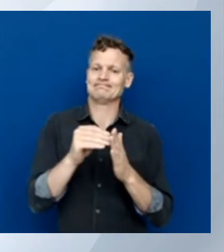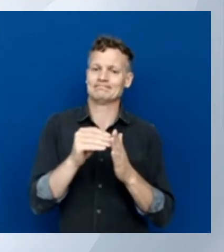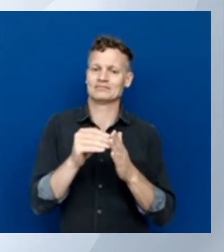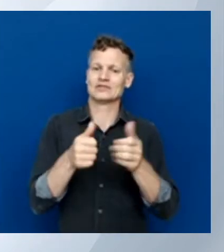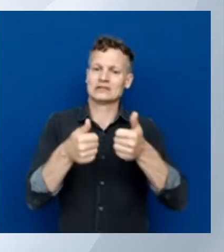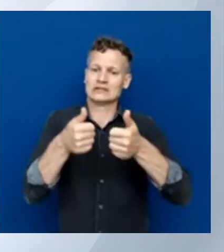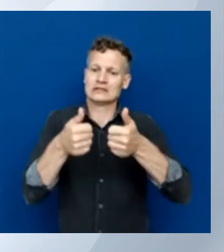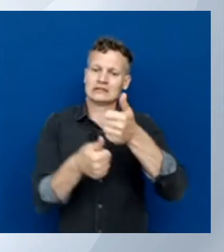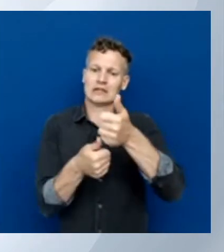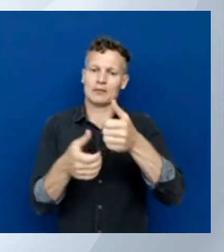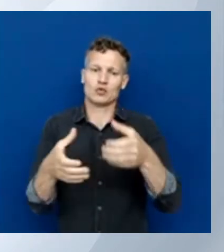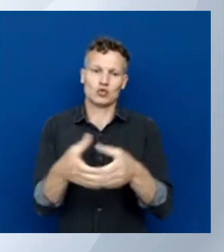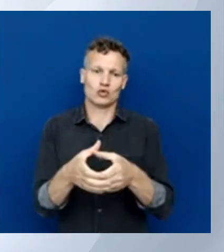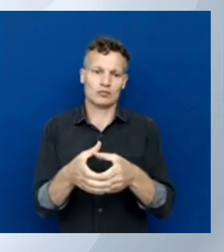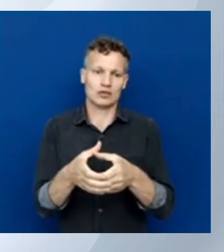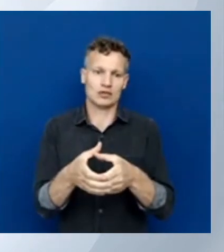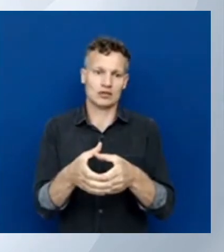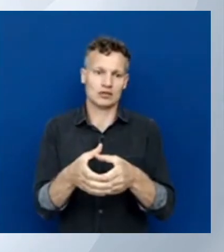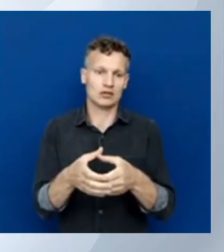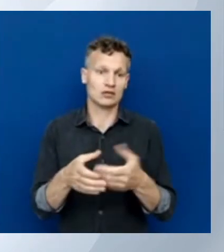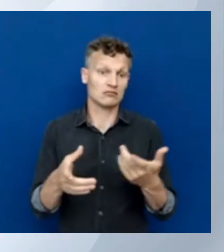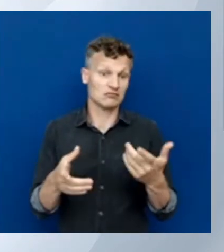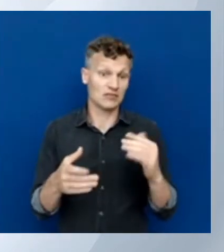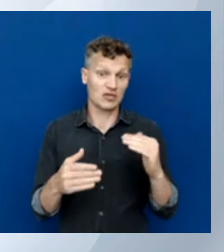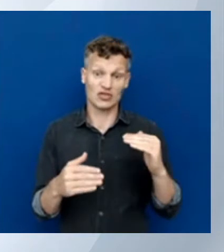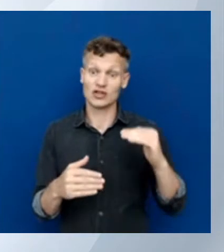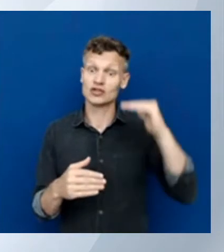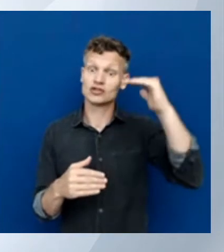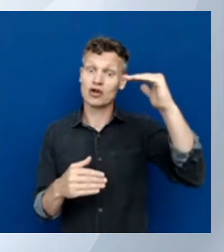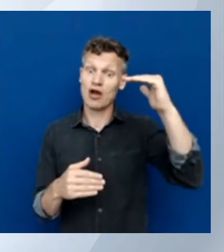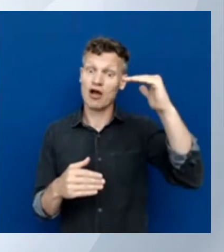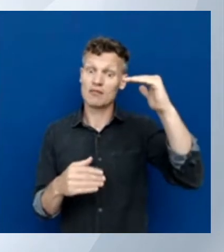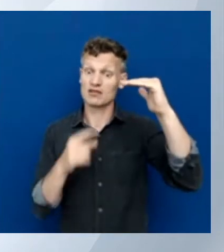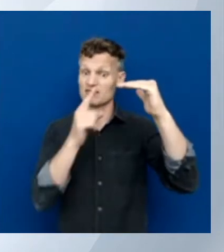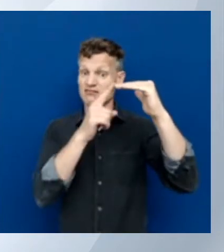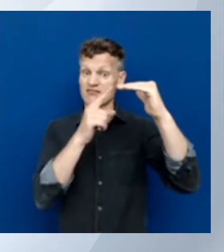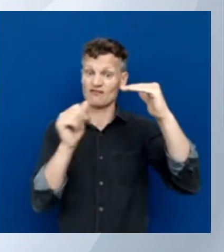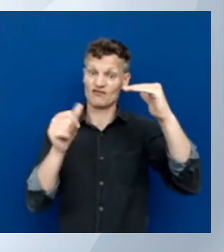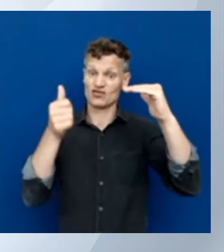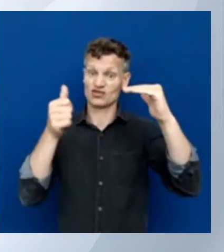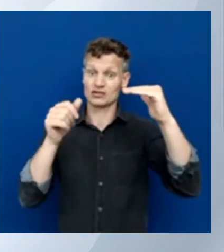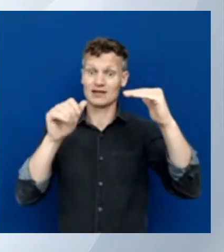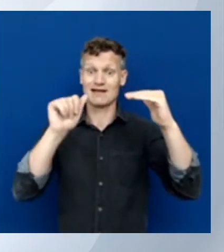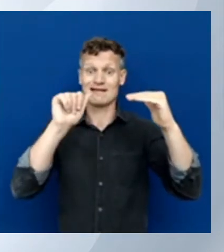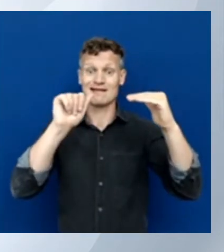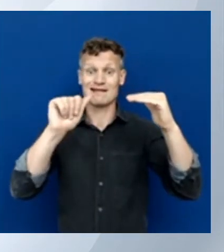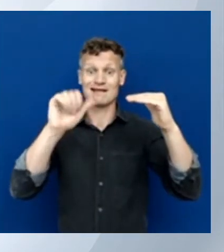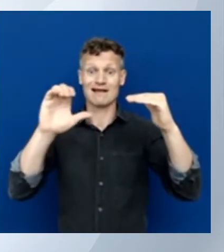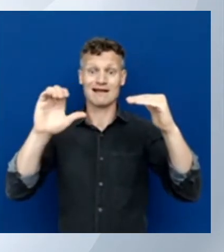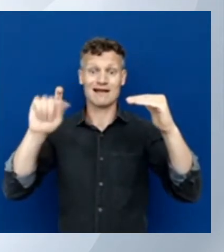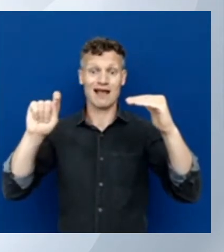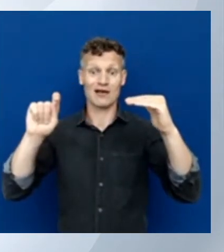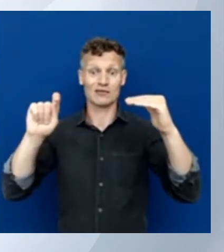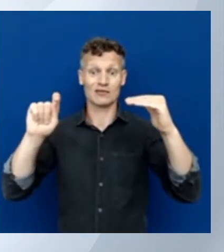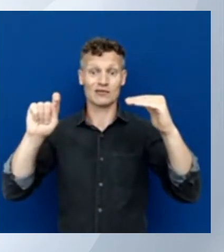accounts. It's pretty handy to use an example resource that's alphabetically right at the top.